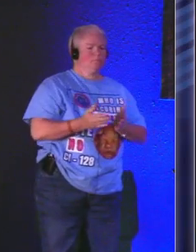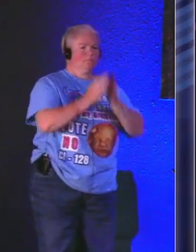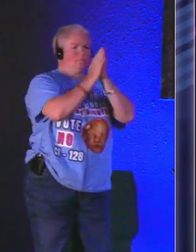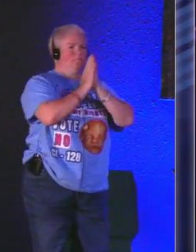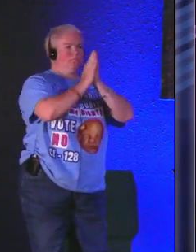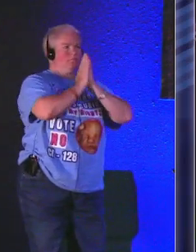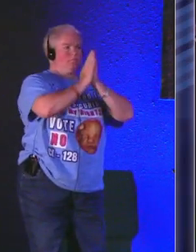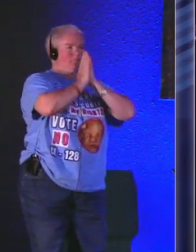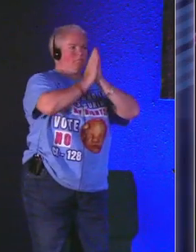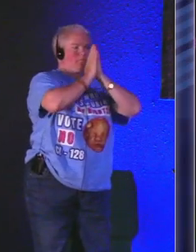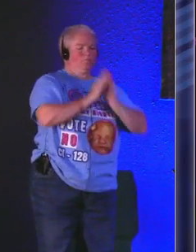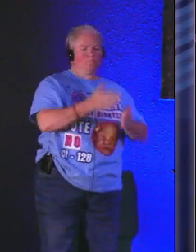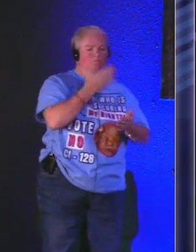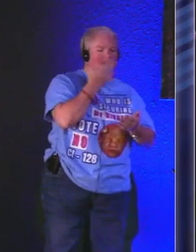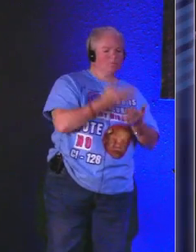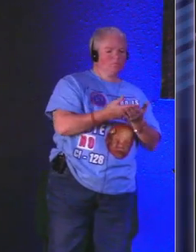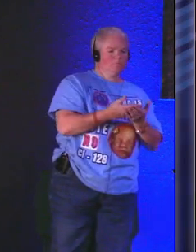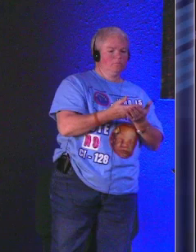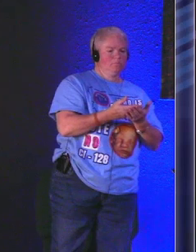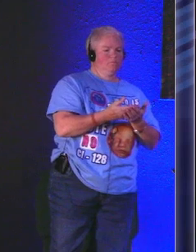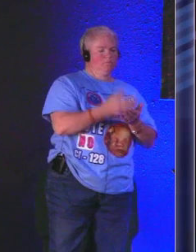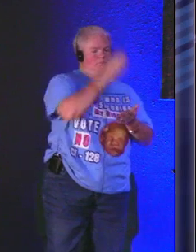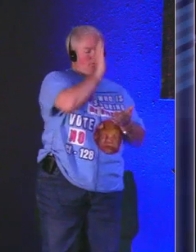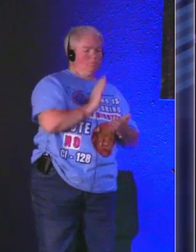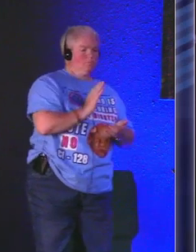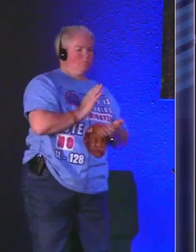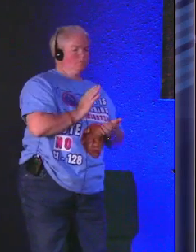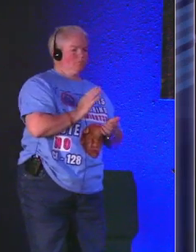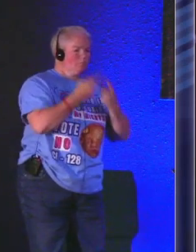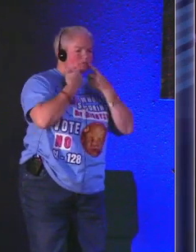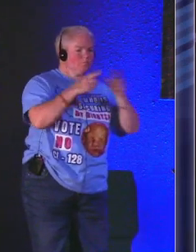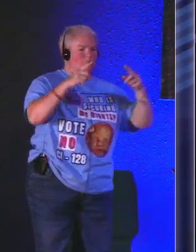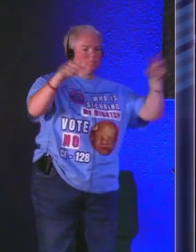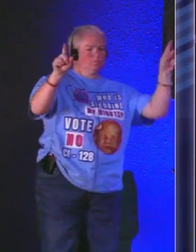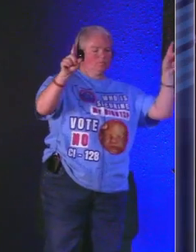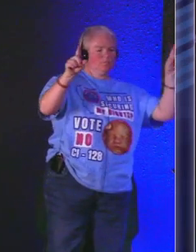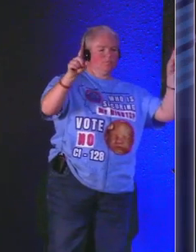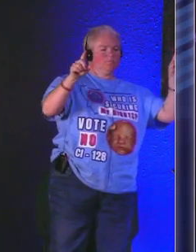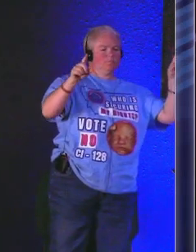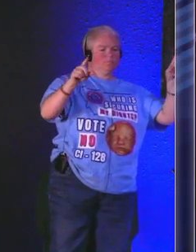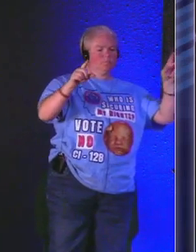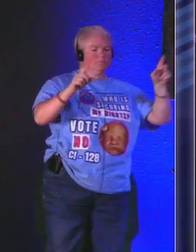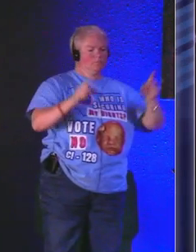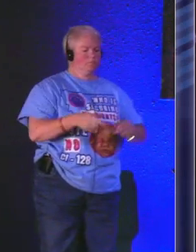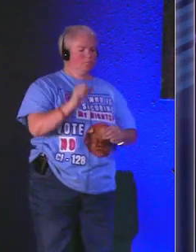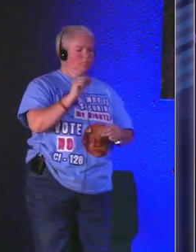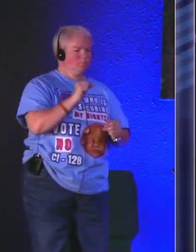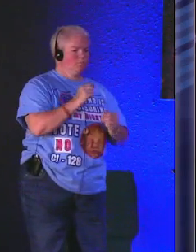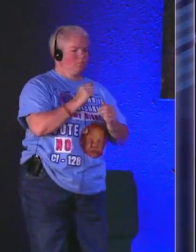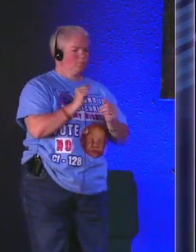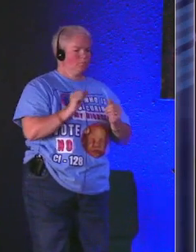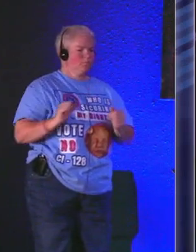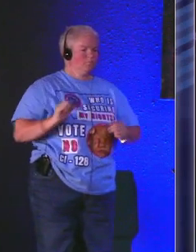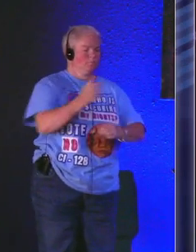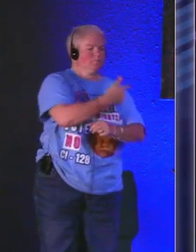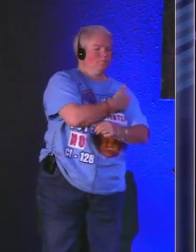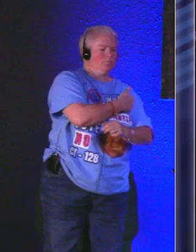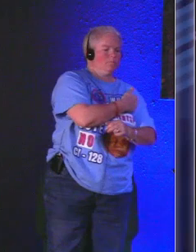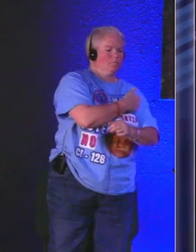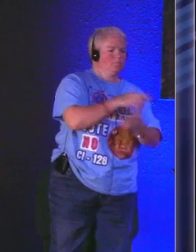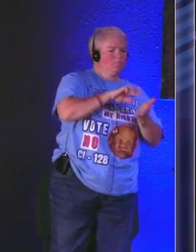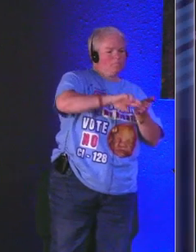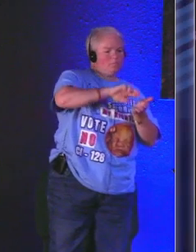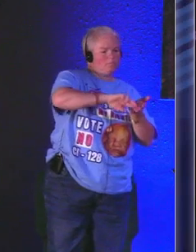simply worshiping the goodness of God proclaiming everything that we just